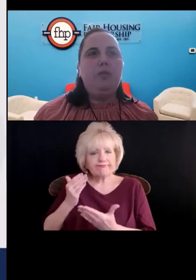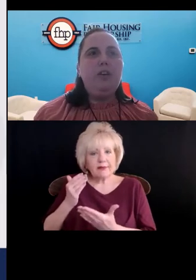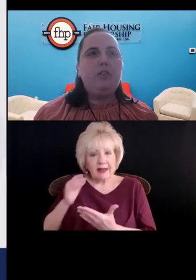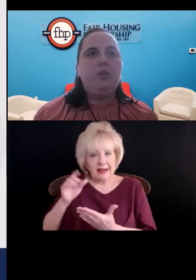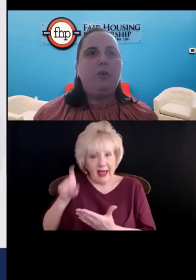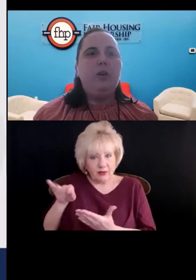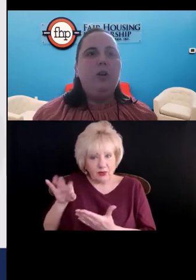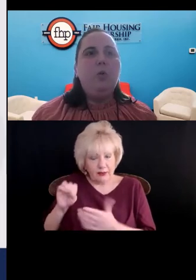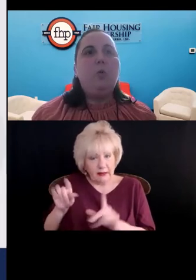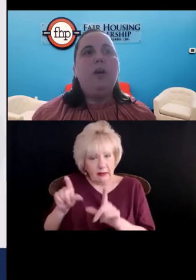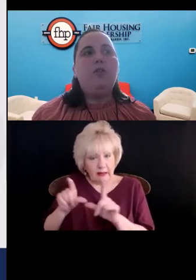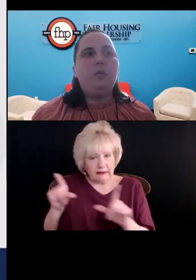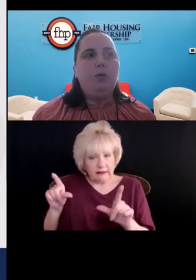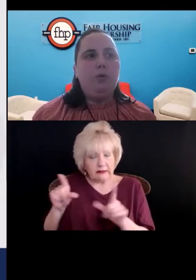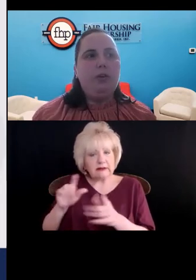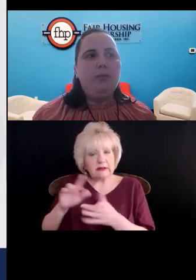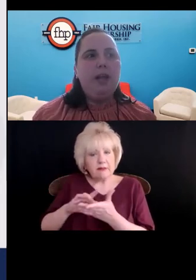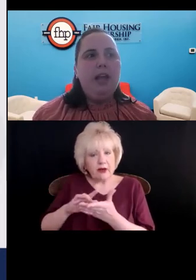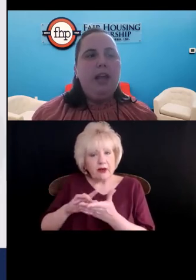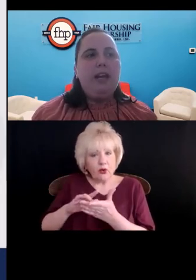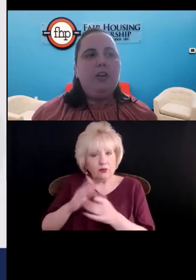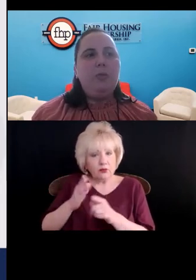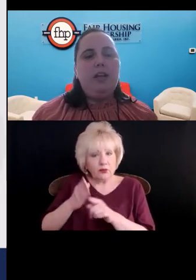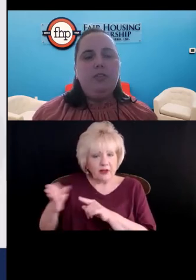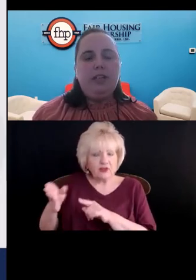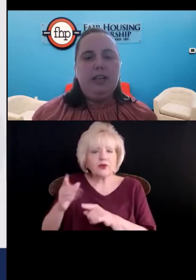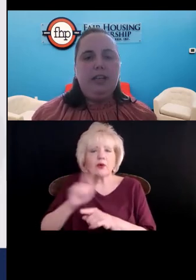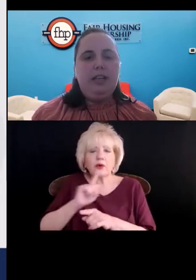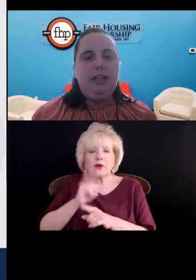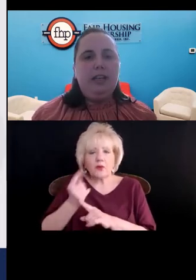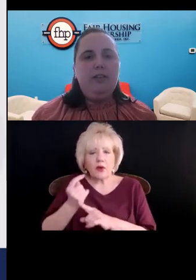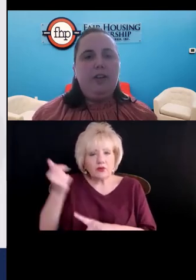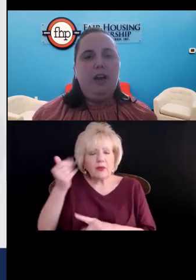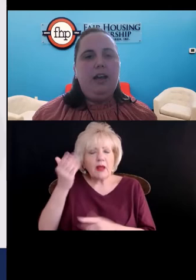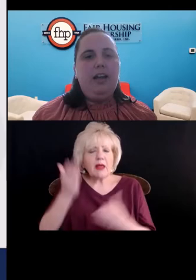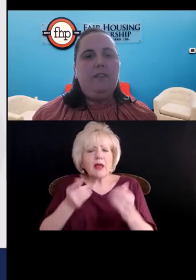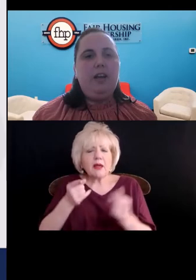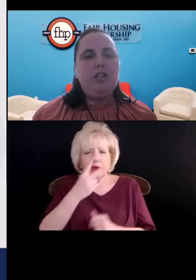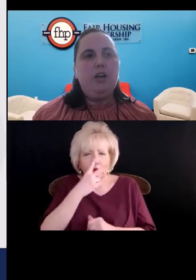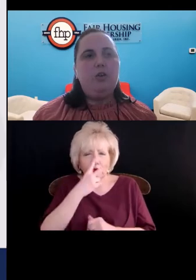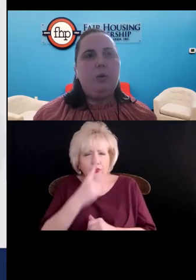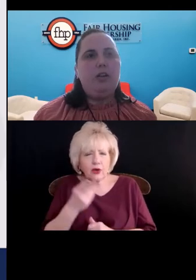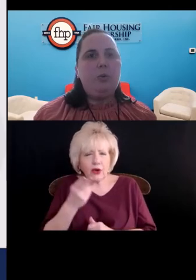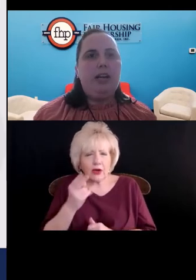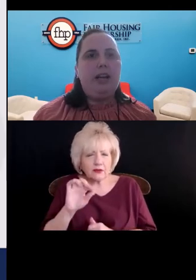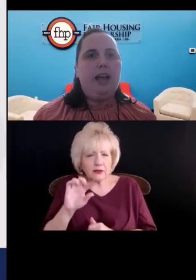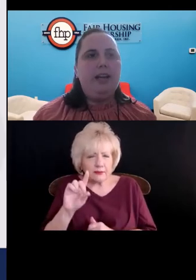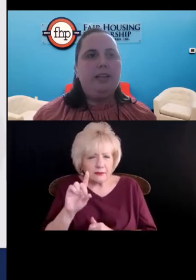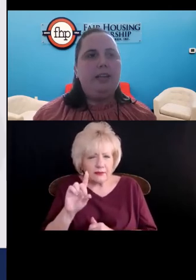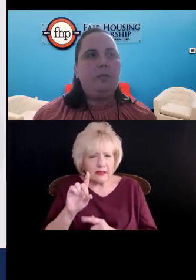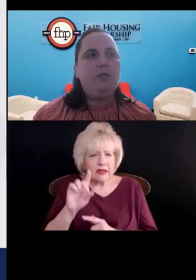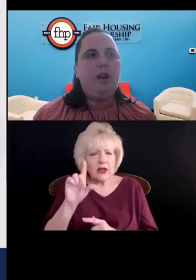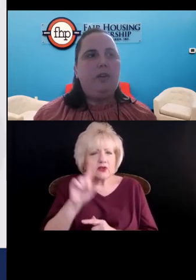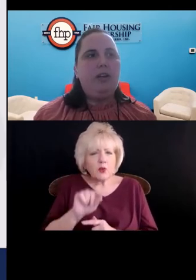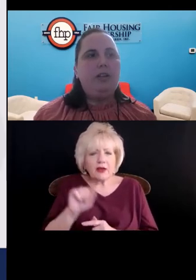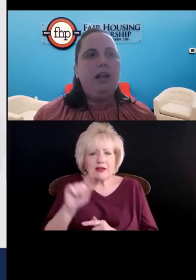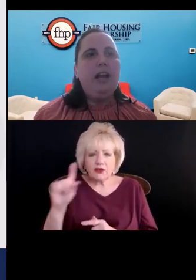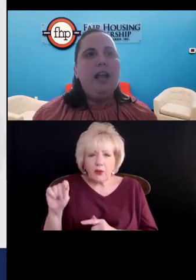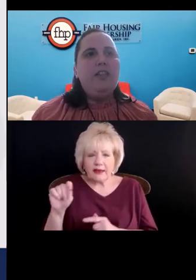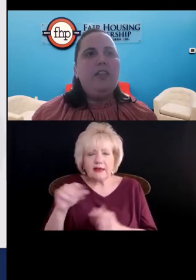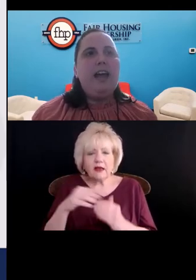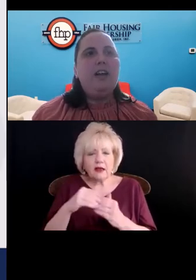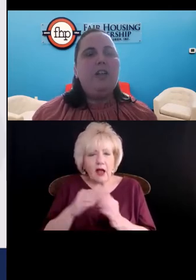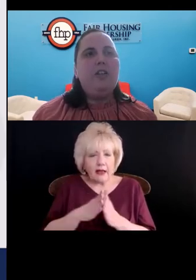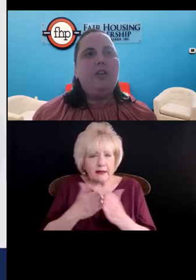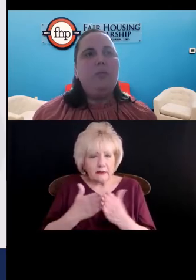medical professional was removed. Now, you may have seen in the HUD FHCO 2020 guidance that has been referenced